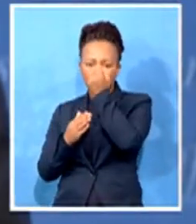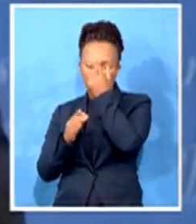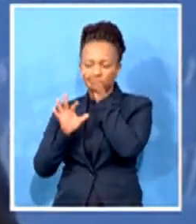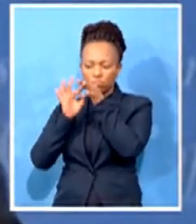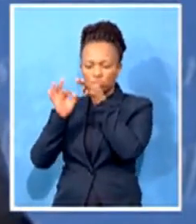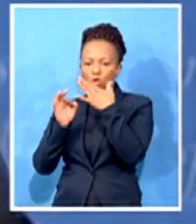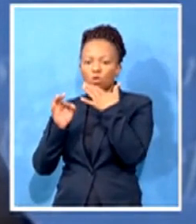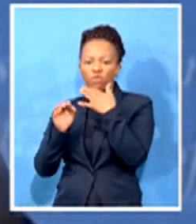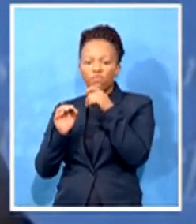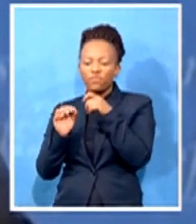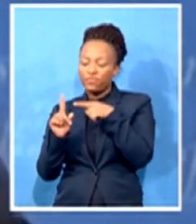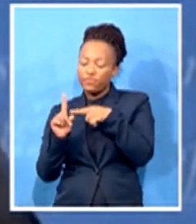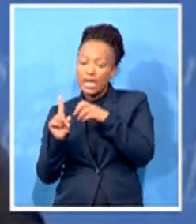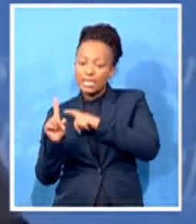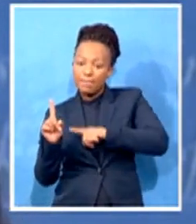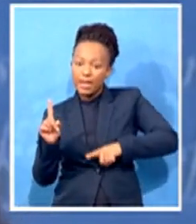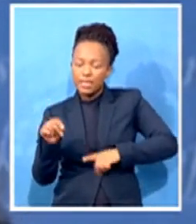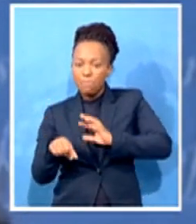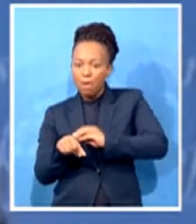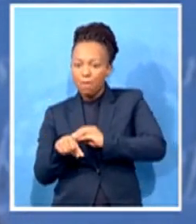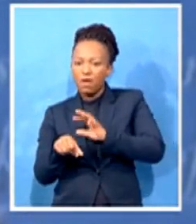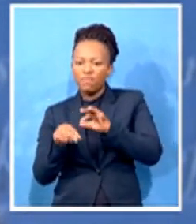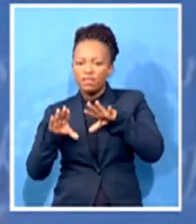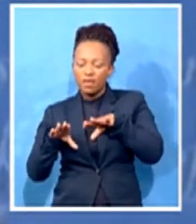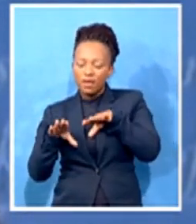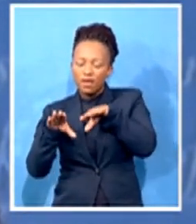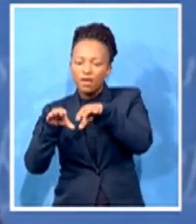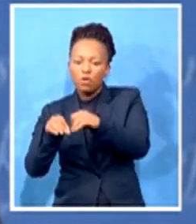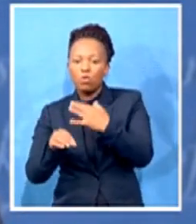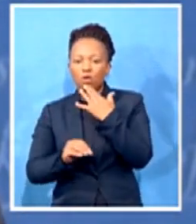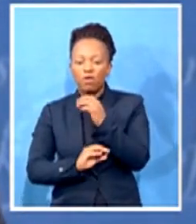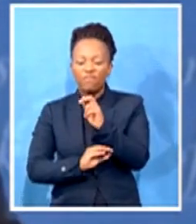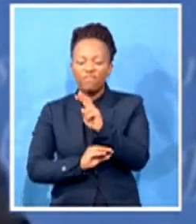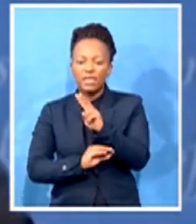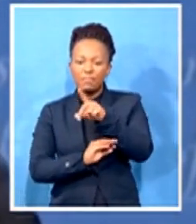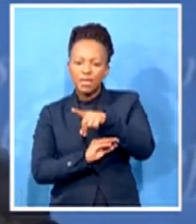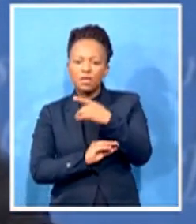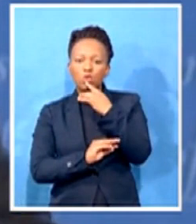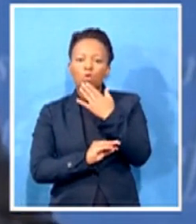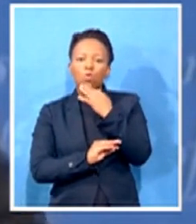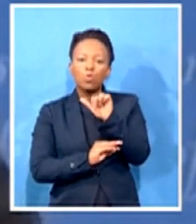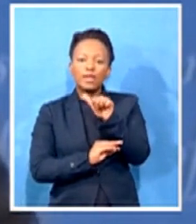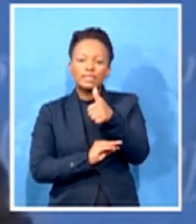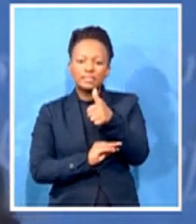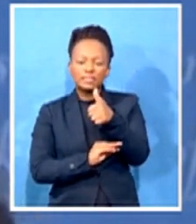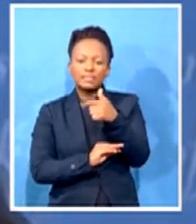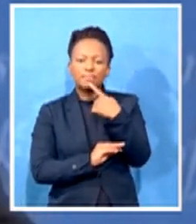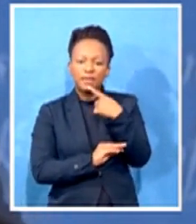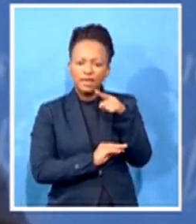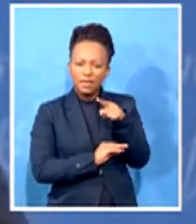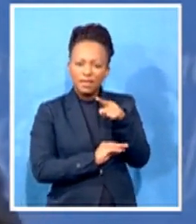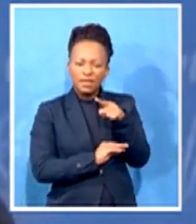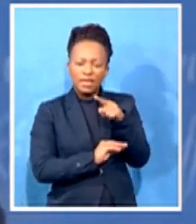have Pence as the VP. Who's next? Is it the secretary of state, then the speaker? Well,